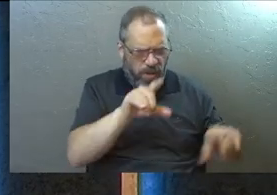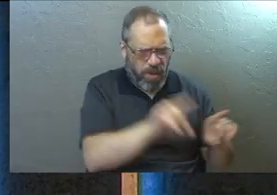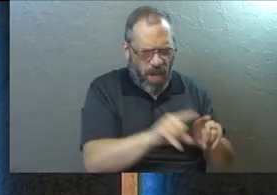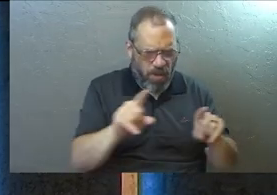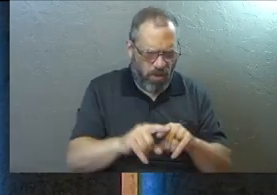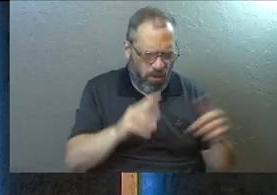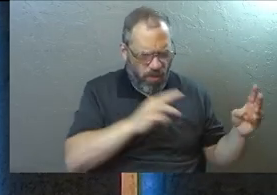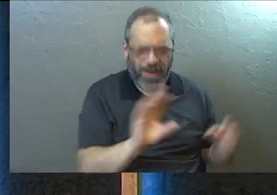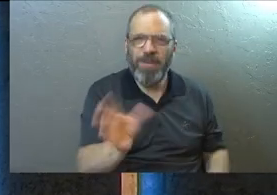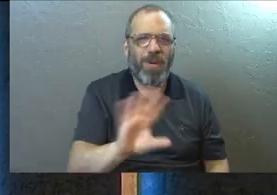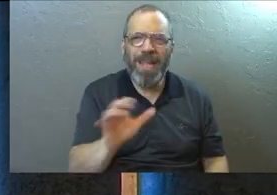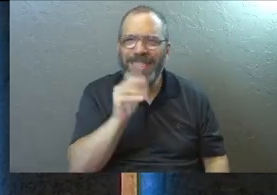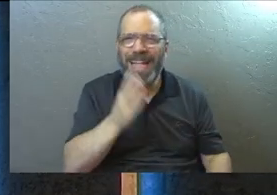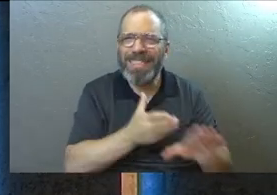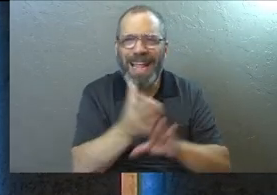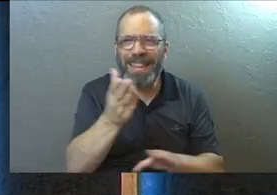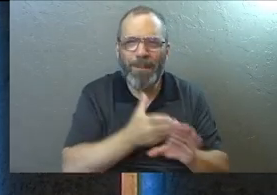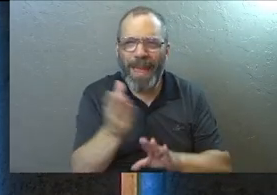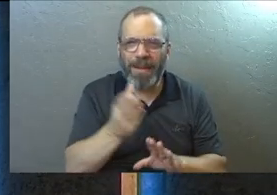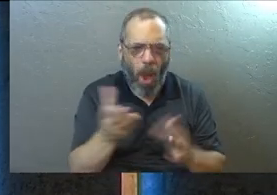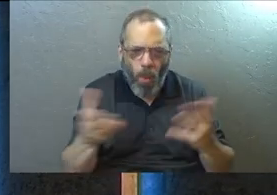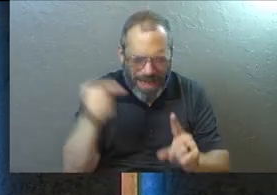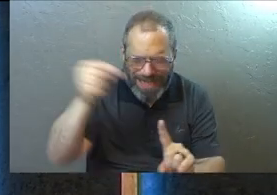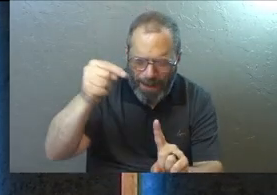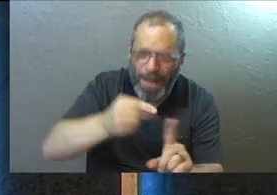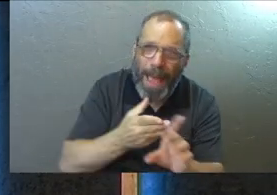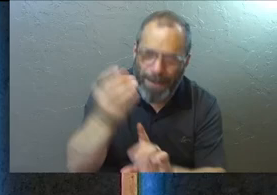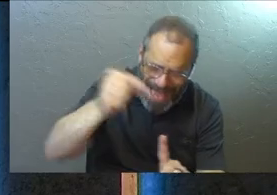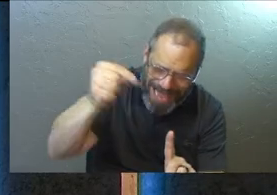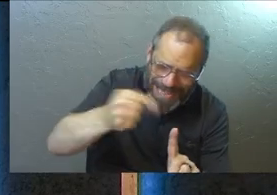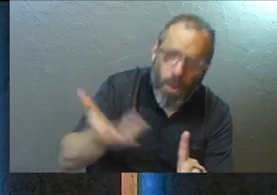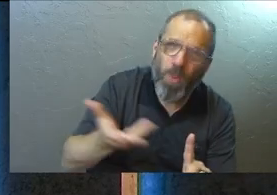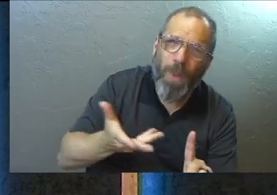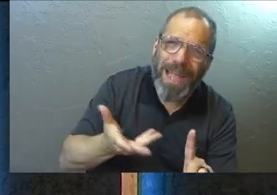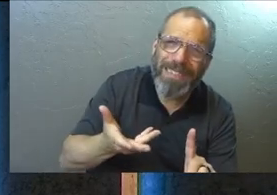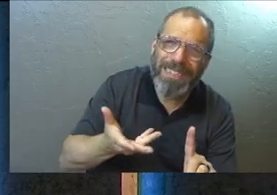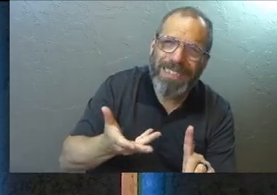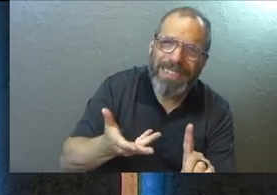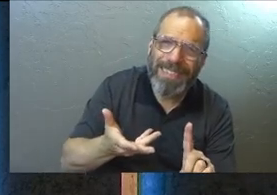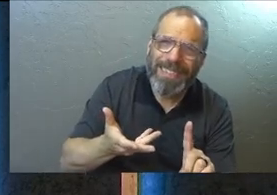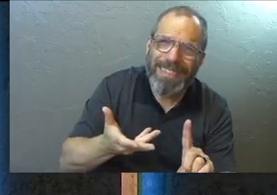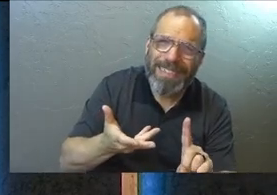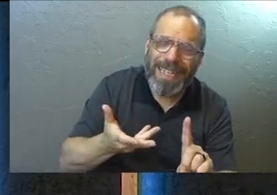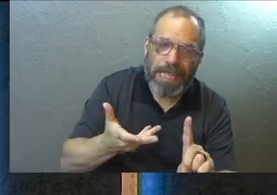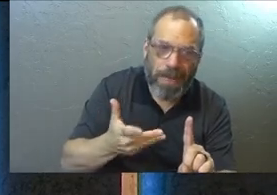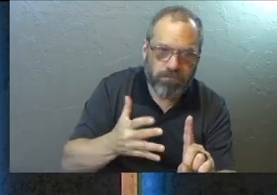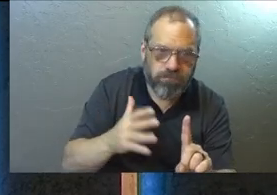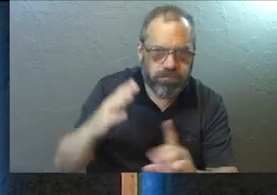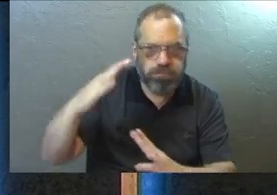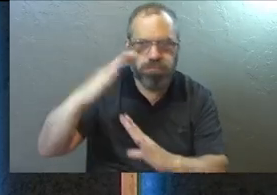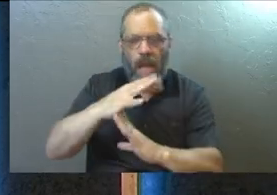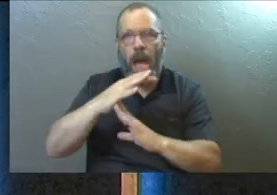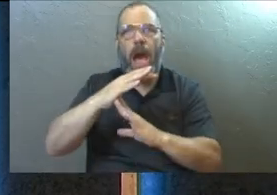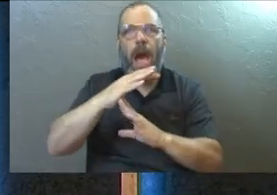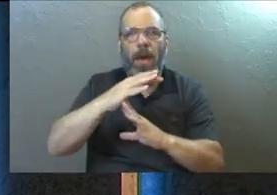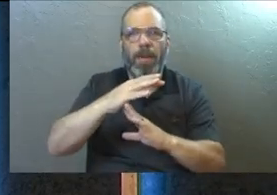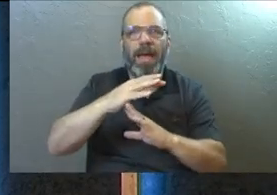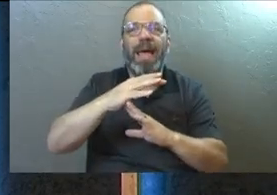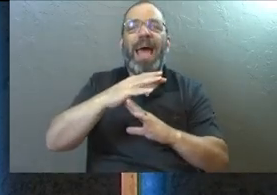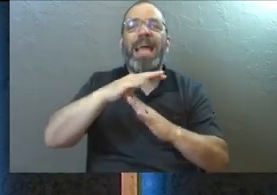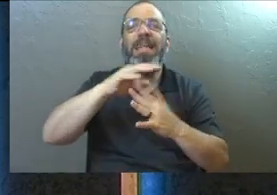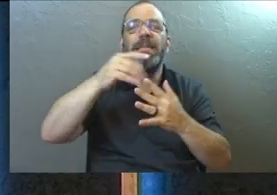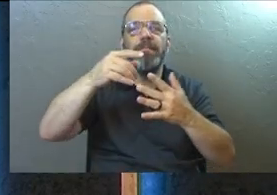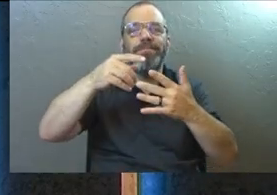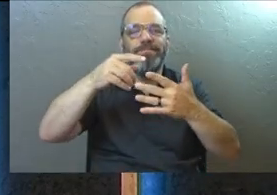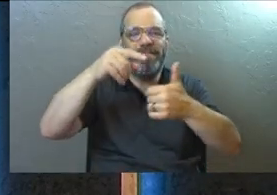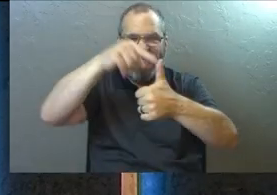thing. And we got to know what the main thing is. Because the main thing is what's supposed to bubble over and everything else comes from